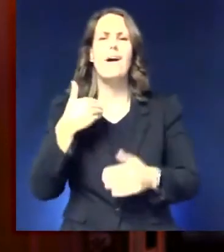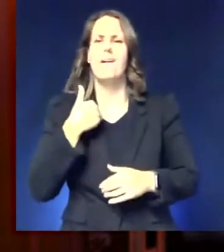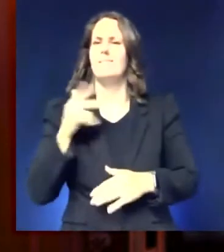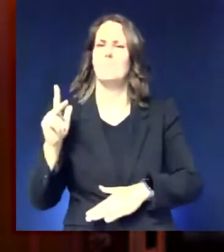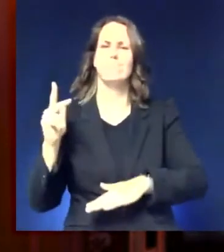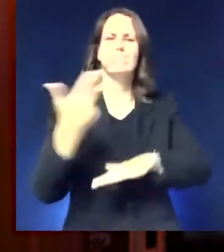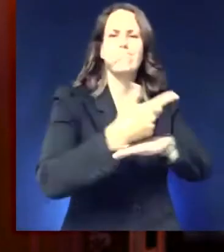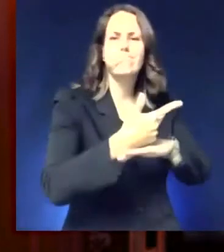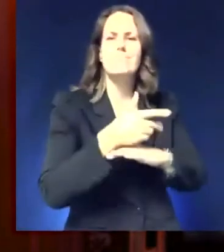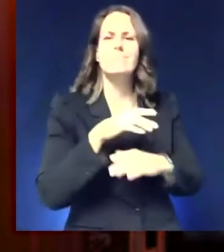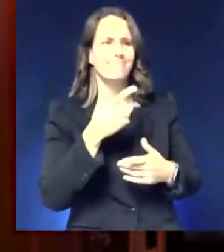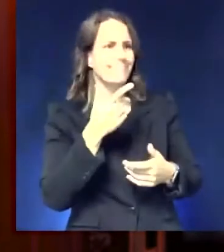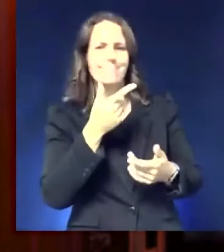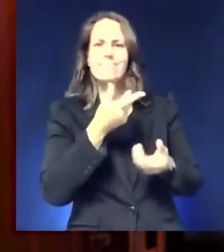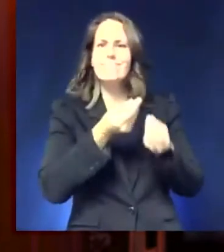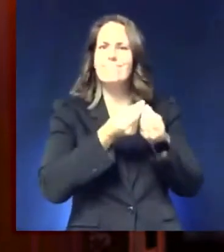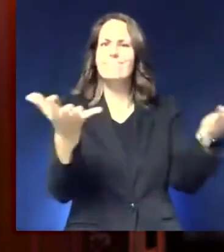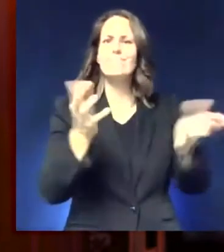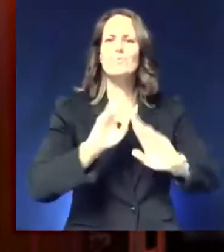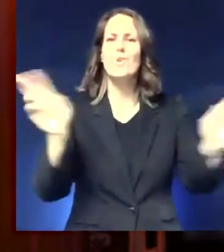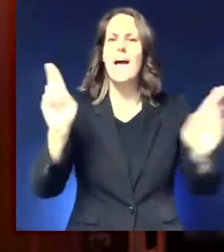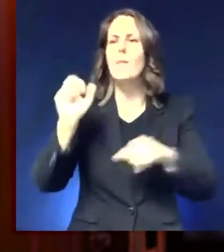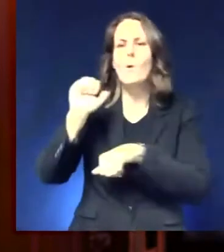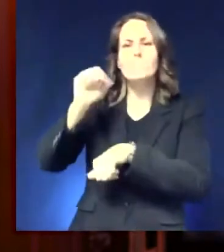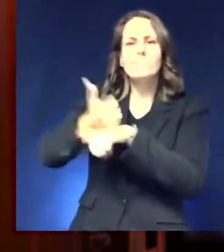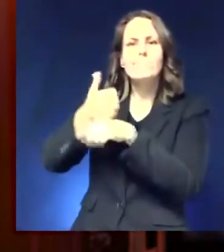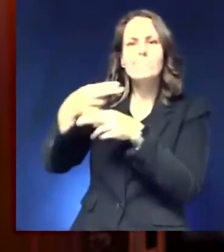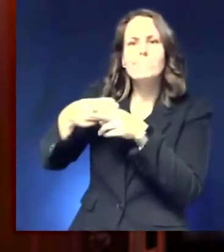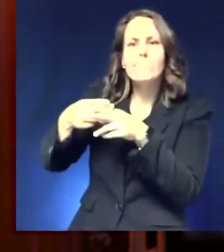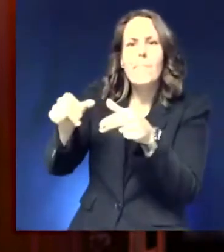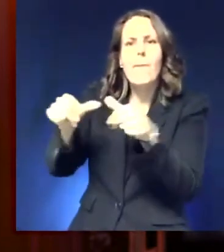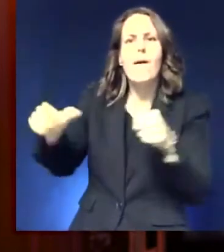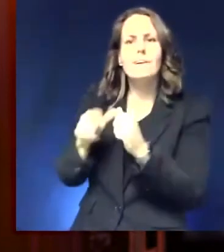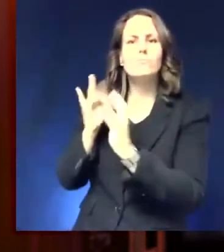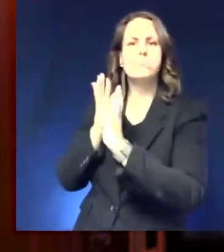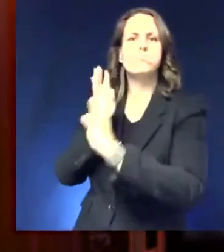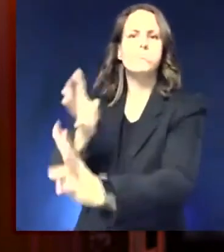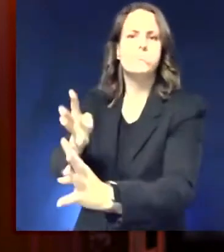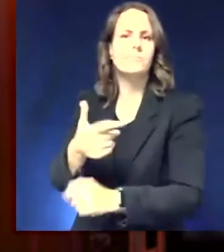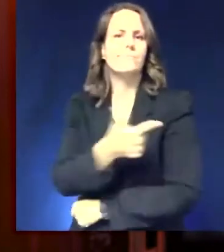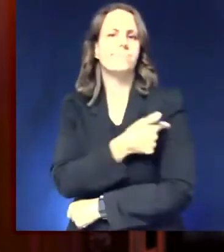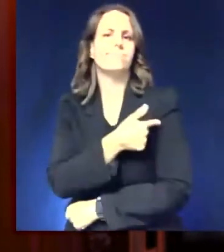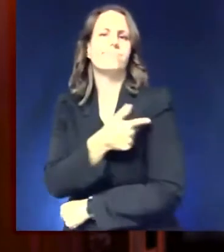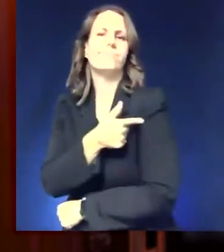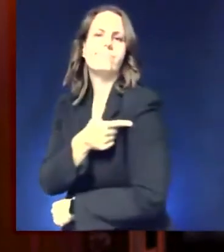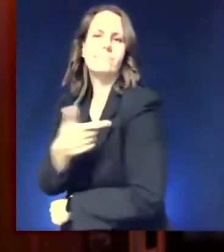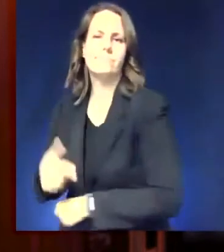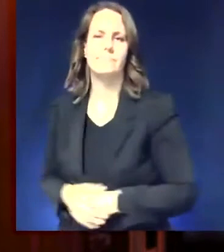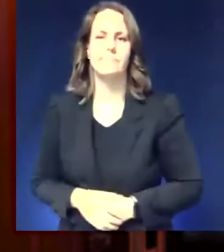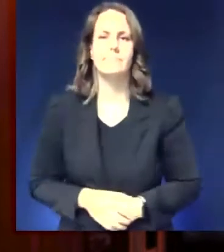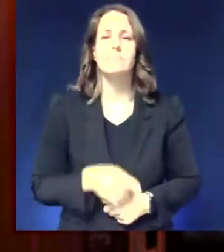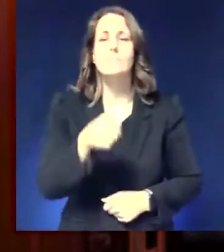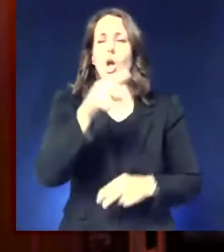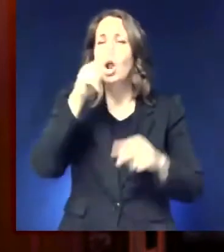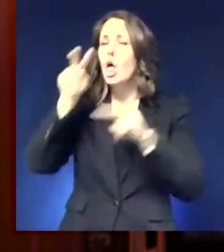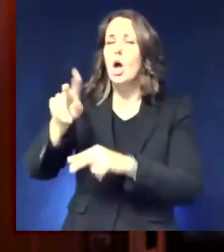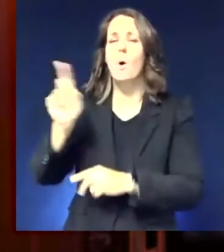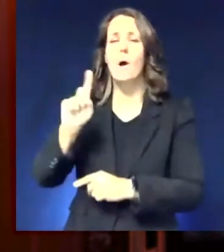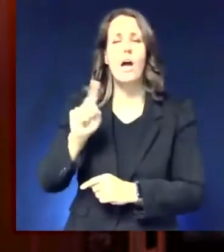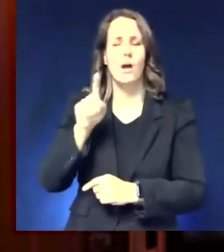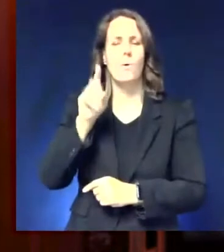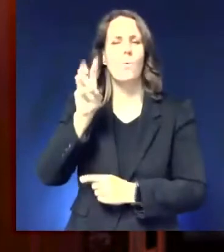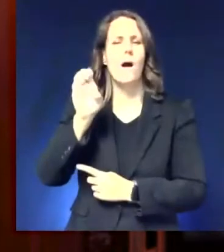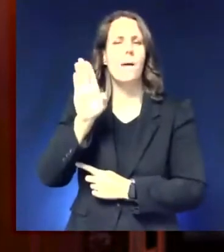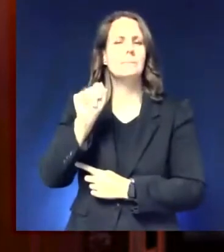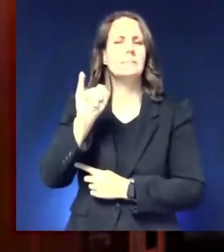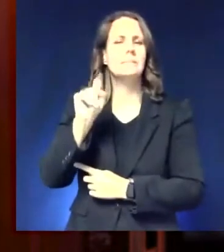will save lives. So head to vaccines.gov and find your shot today. And take a